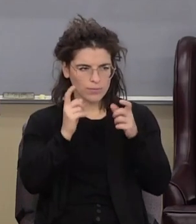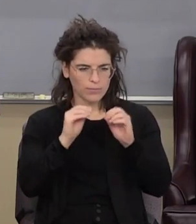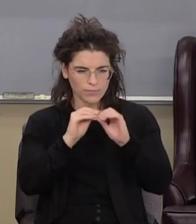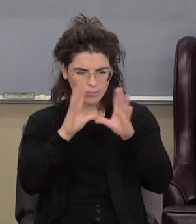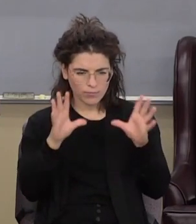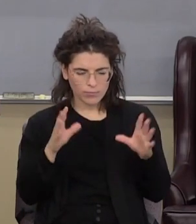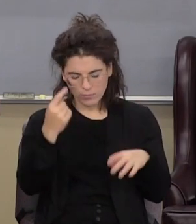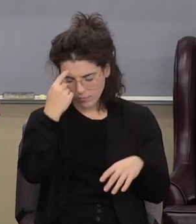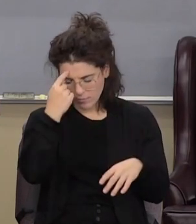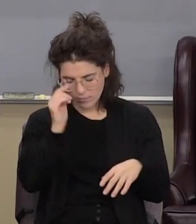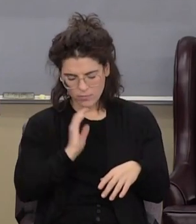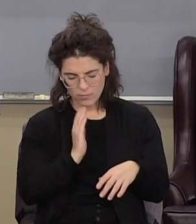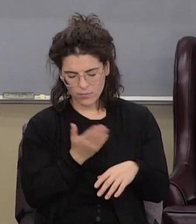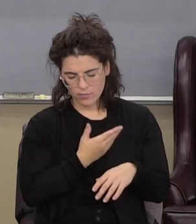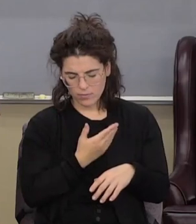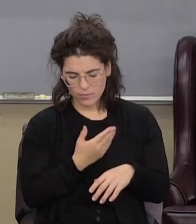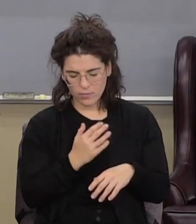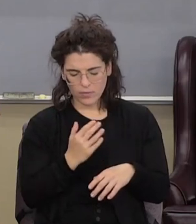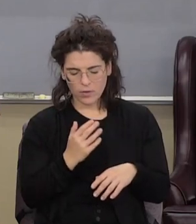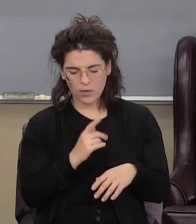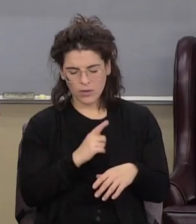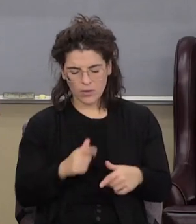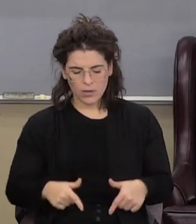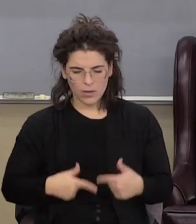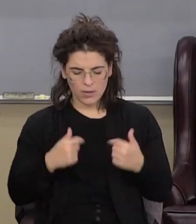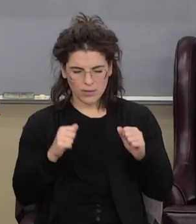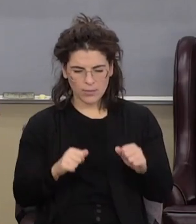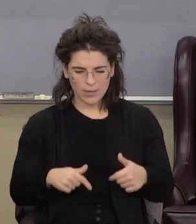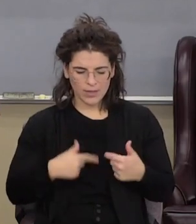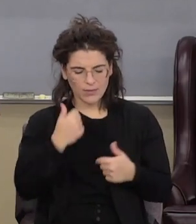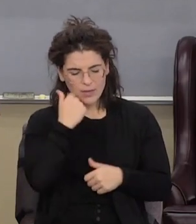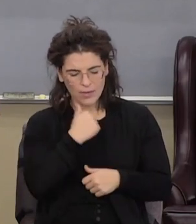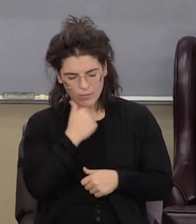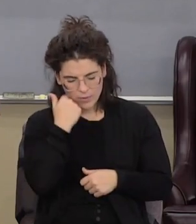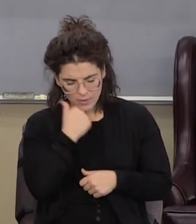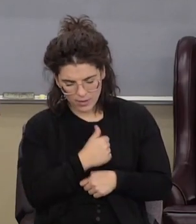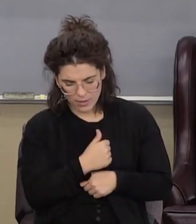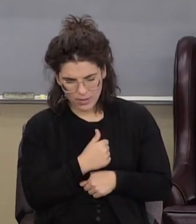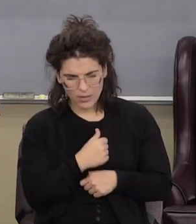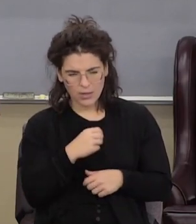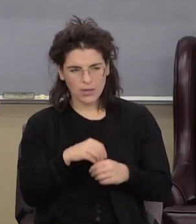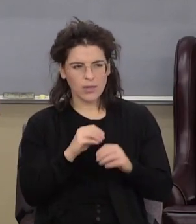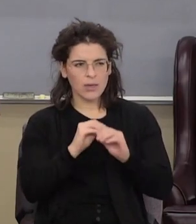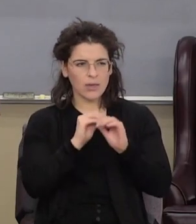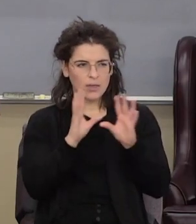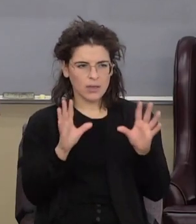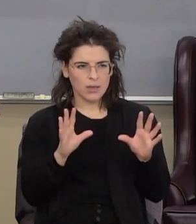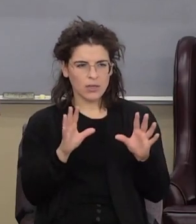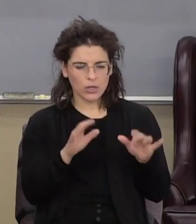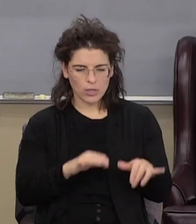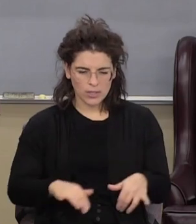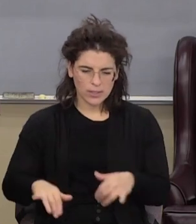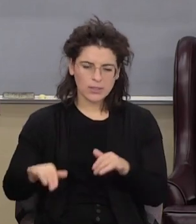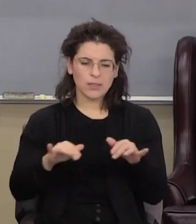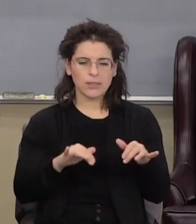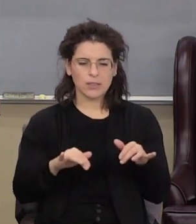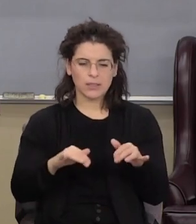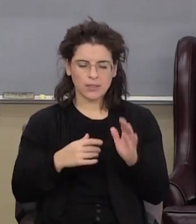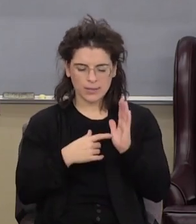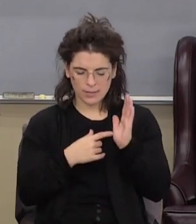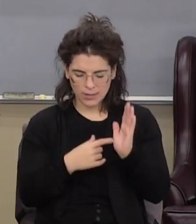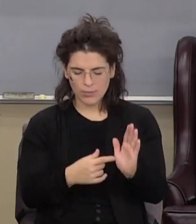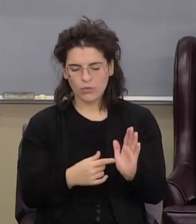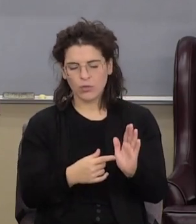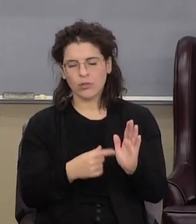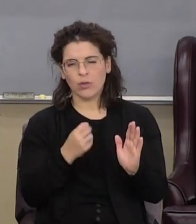thought in our minds so that our lives might be able to be lived day by day in a clear, consistent demonstration